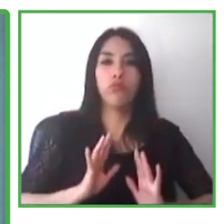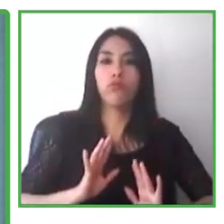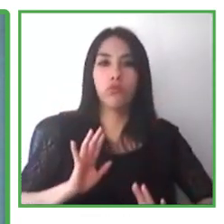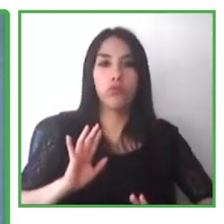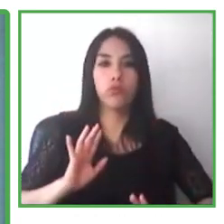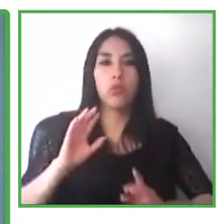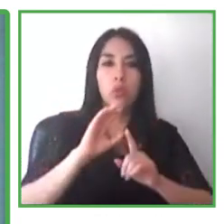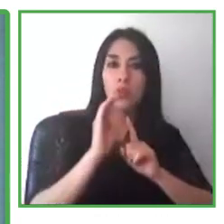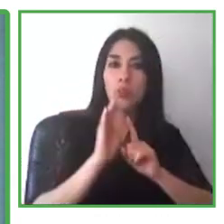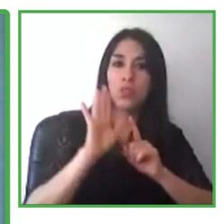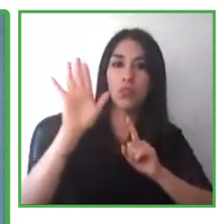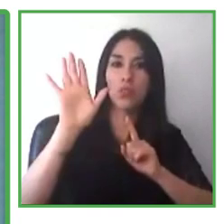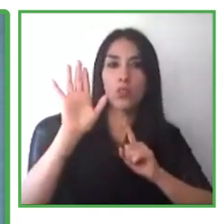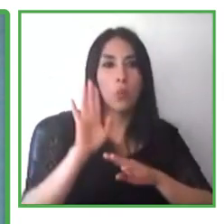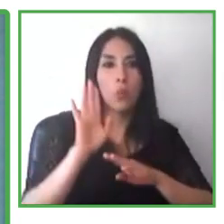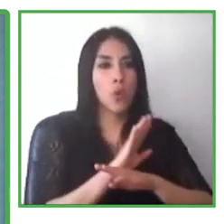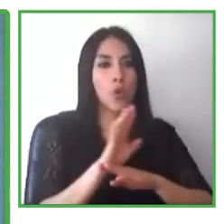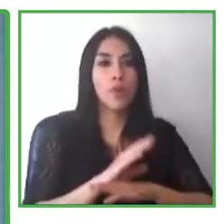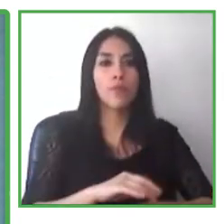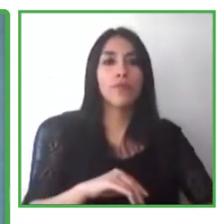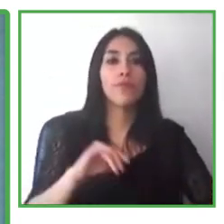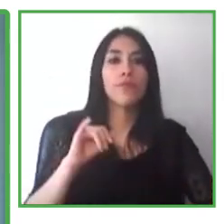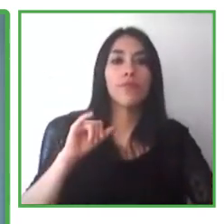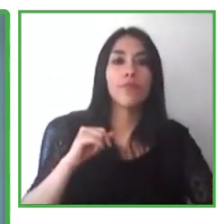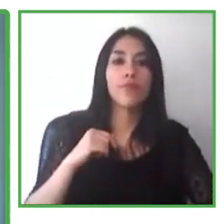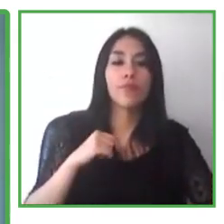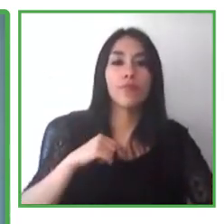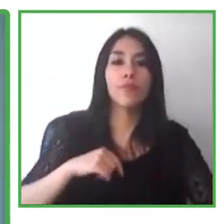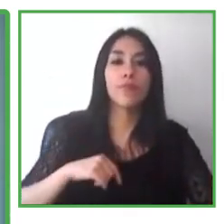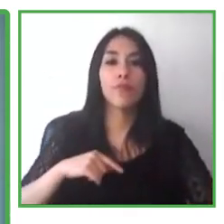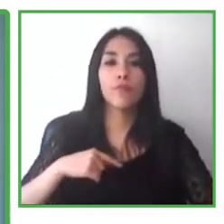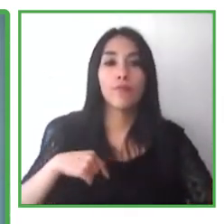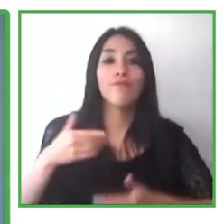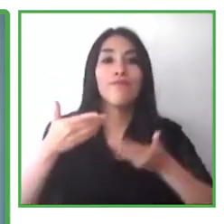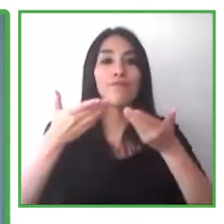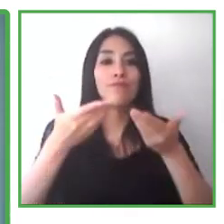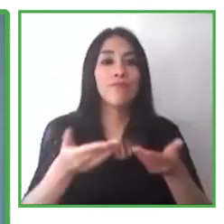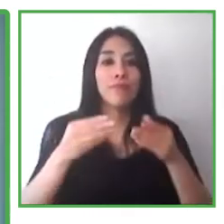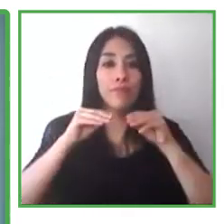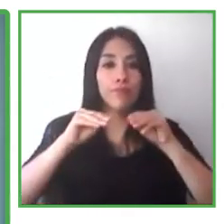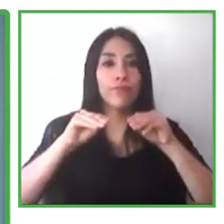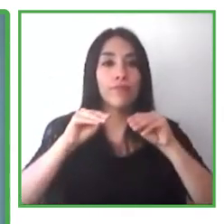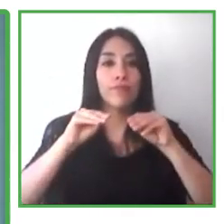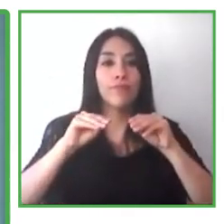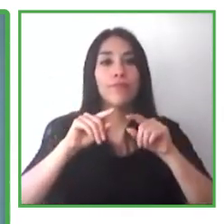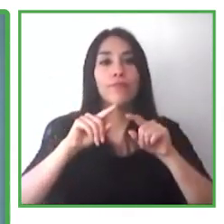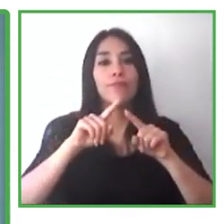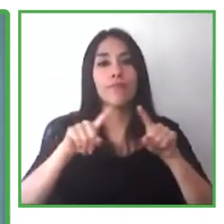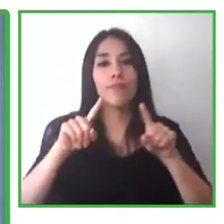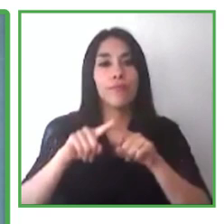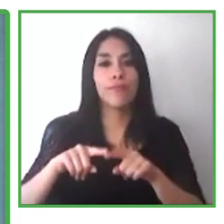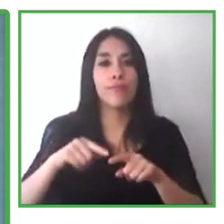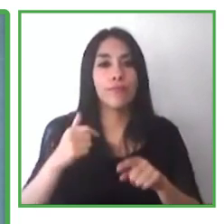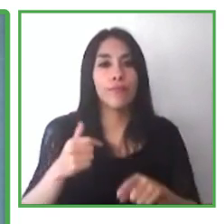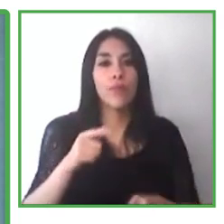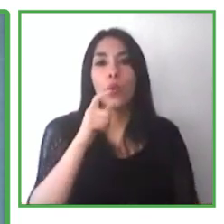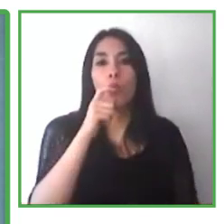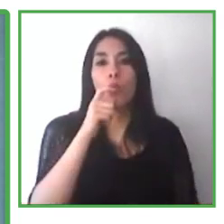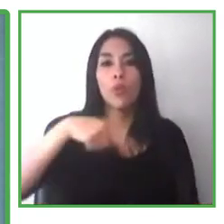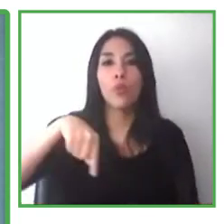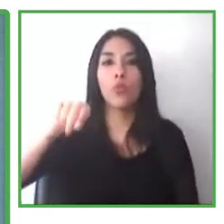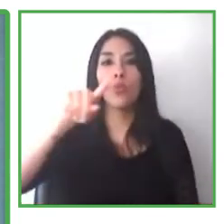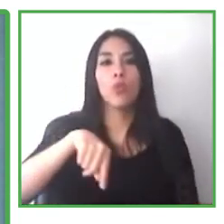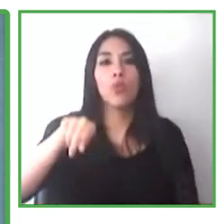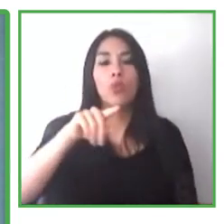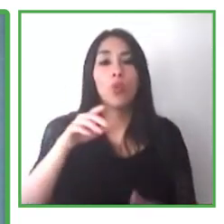job coaching for all our consultants. We try to diversify our activities as